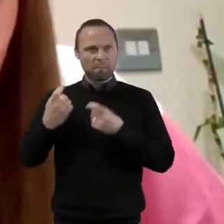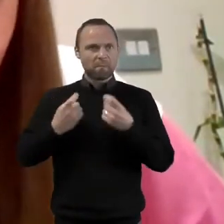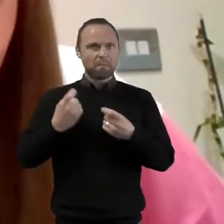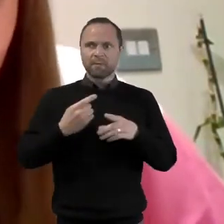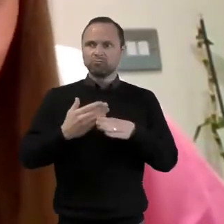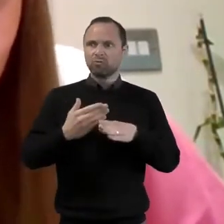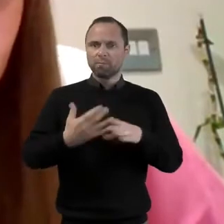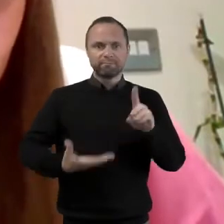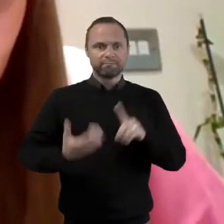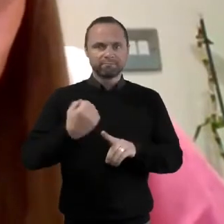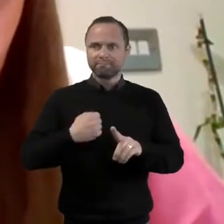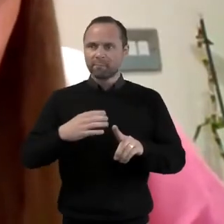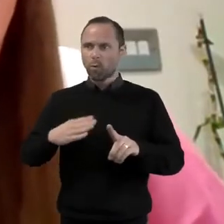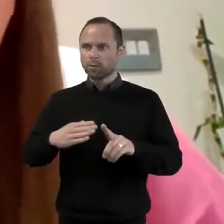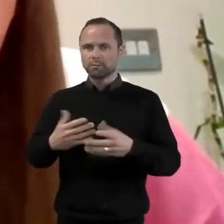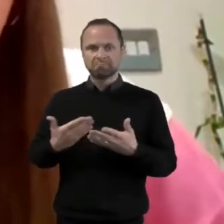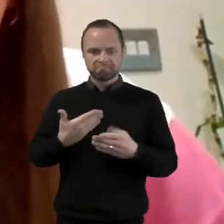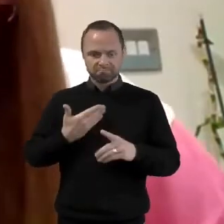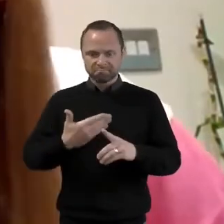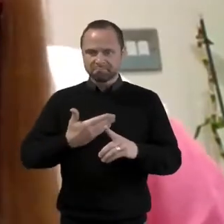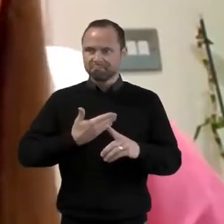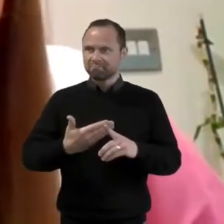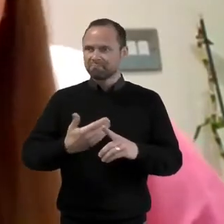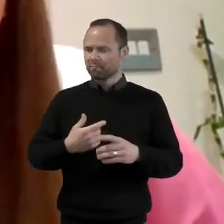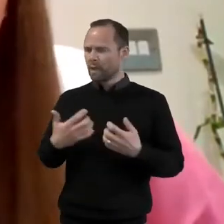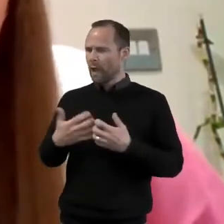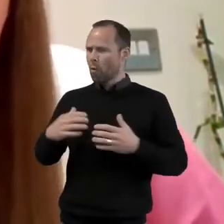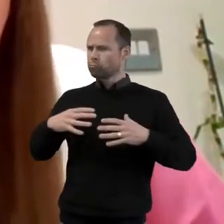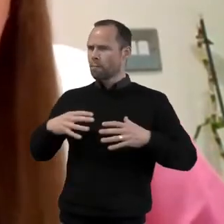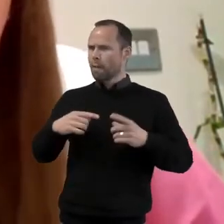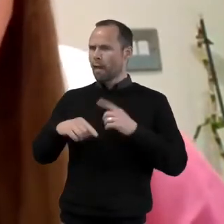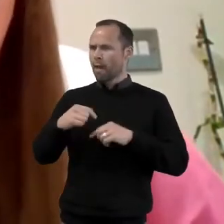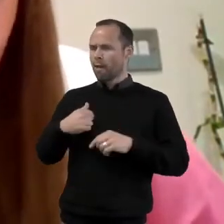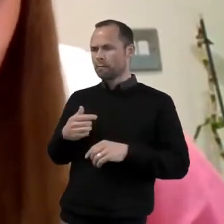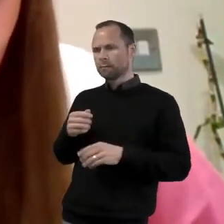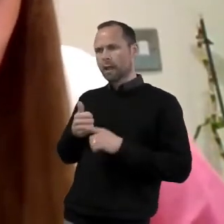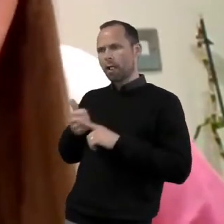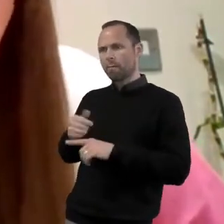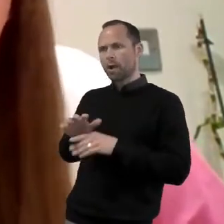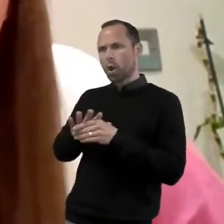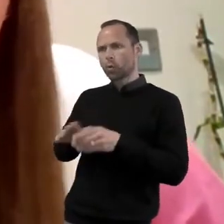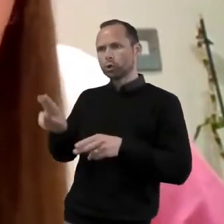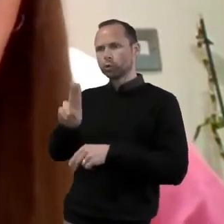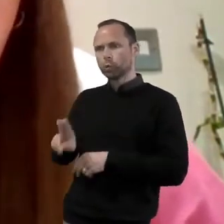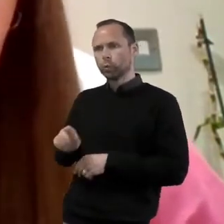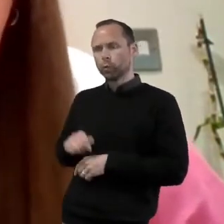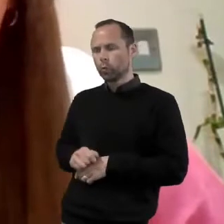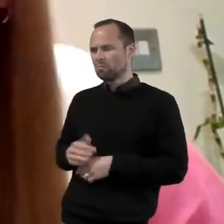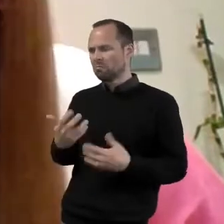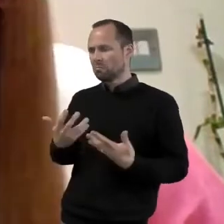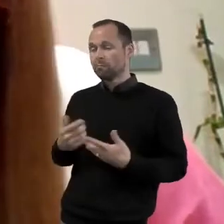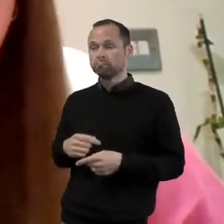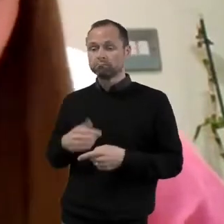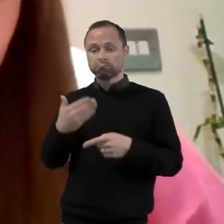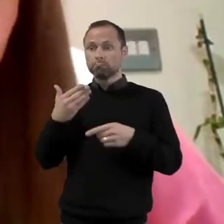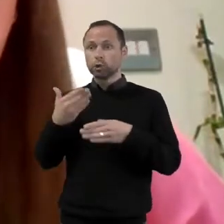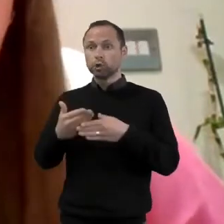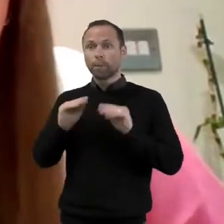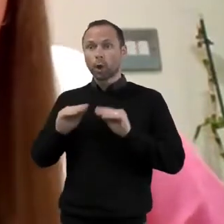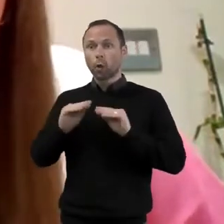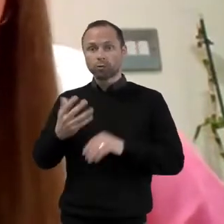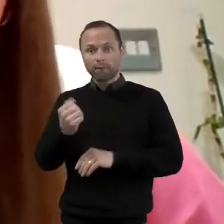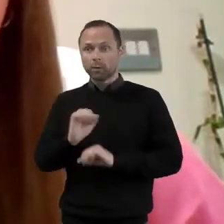congregation could help your local school? Do you have a job coach in your church